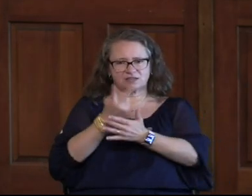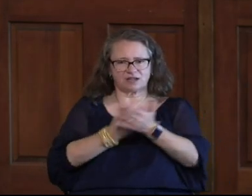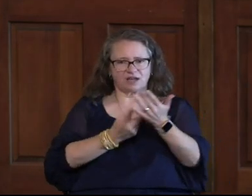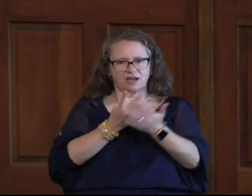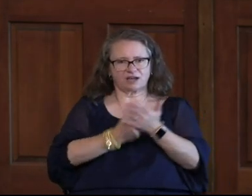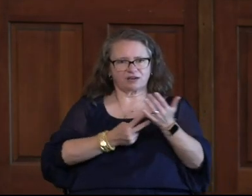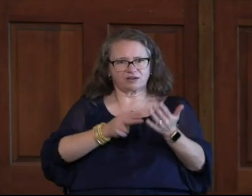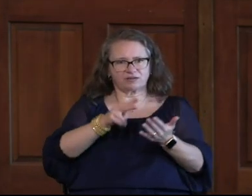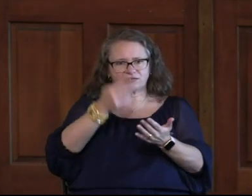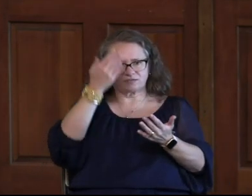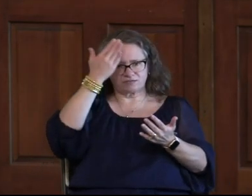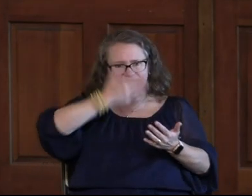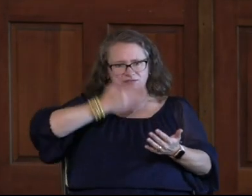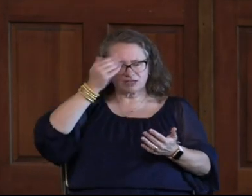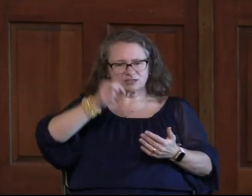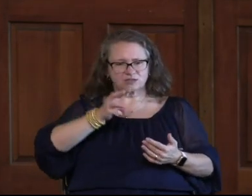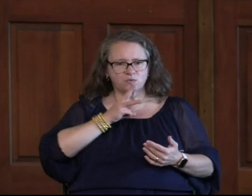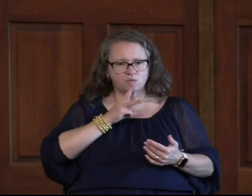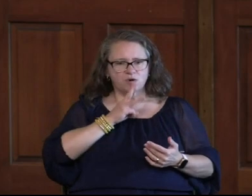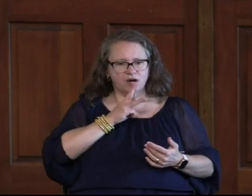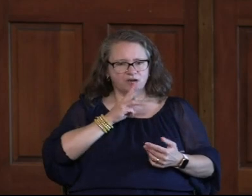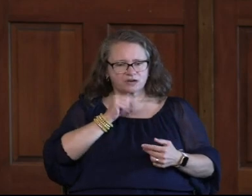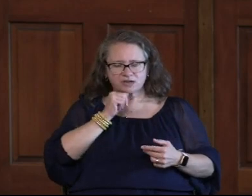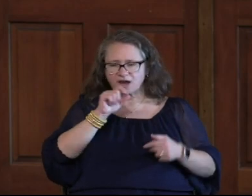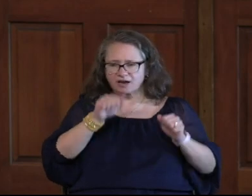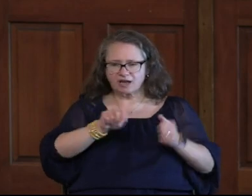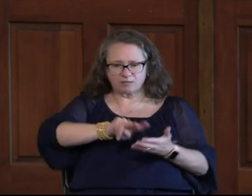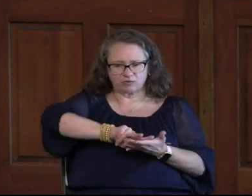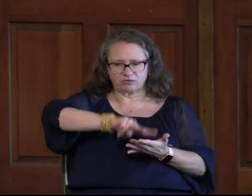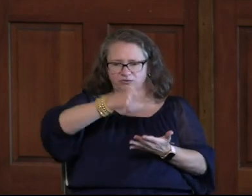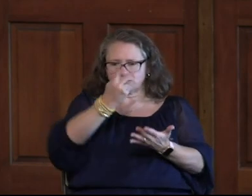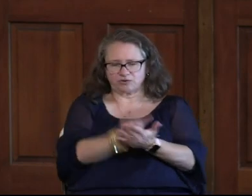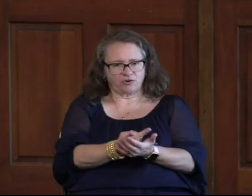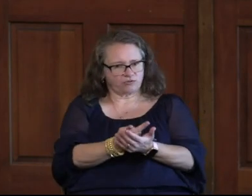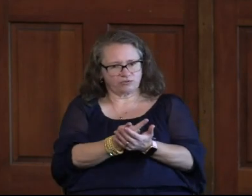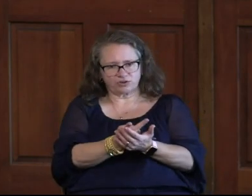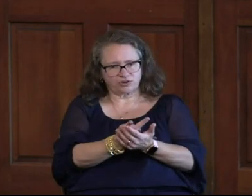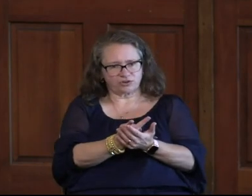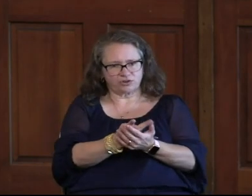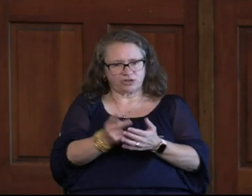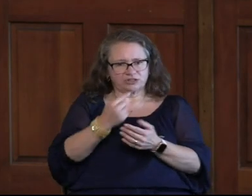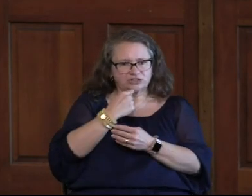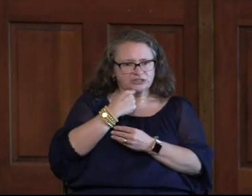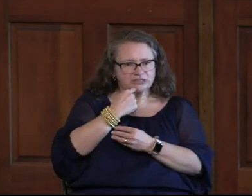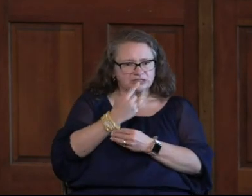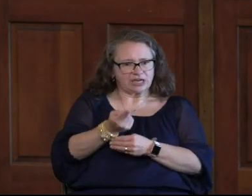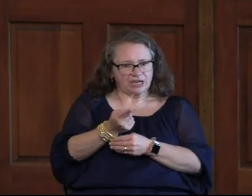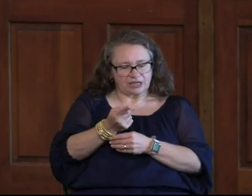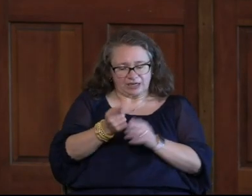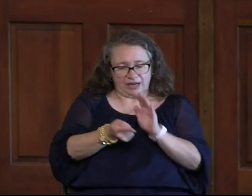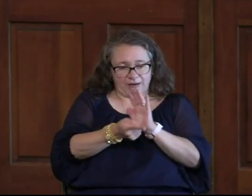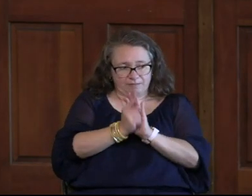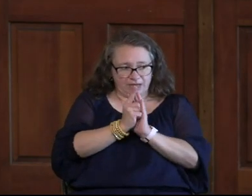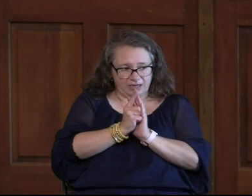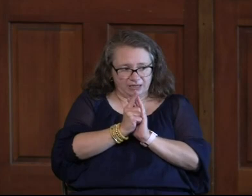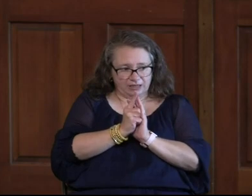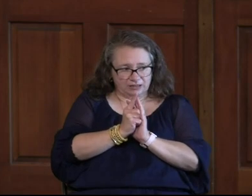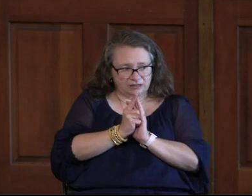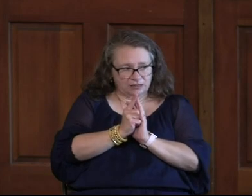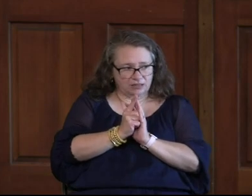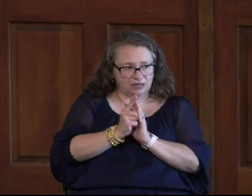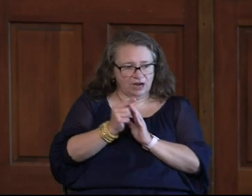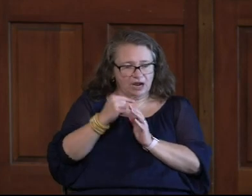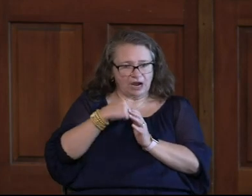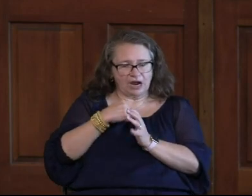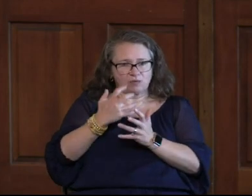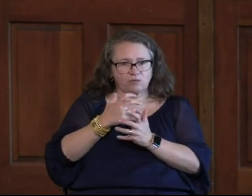her face down in the water, not able to turn over. And she said, in that moment, I